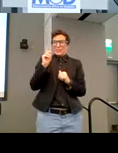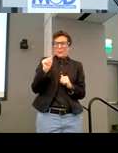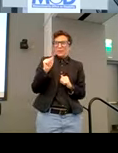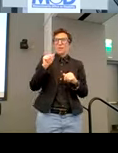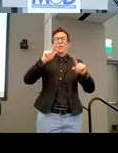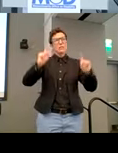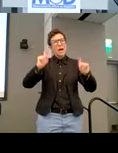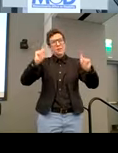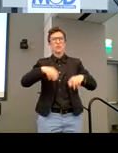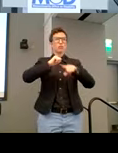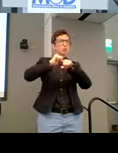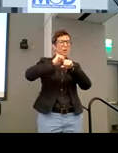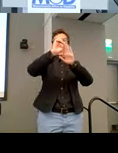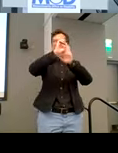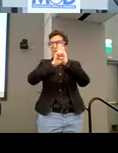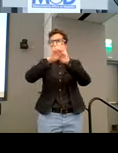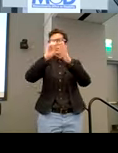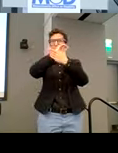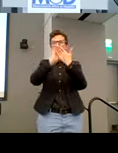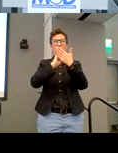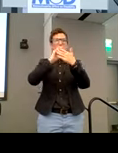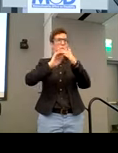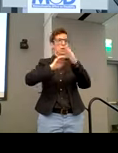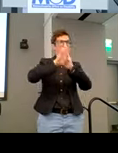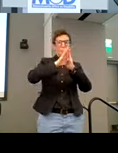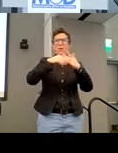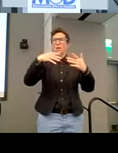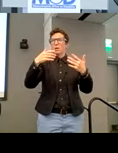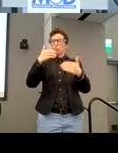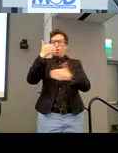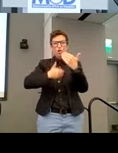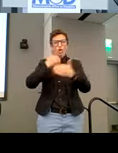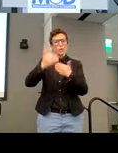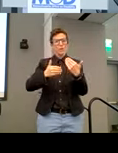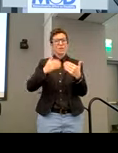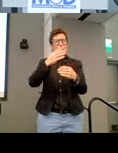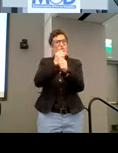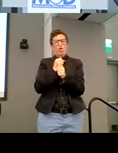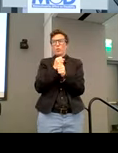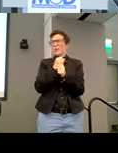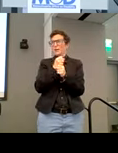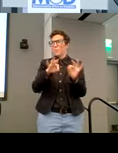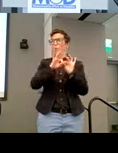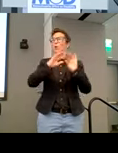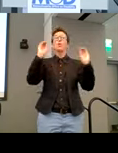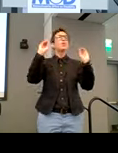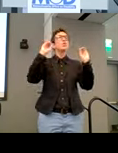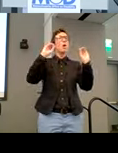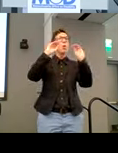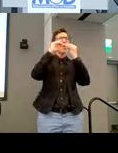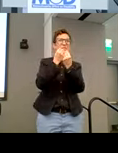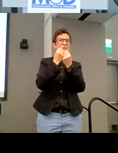testing, training, ethics, design, development, procurement. Procurement's so key. There's not an organization